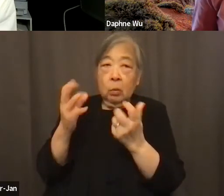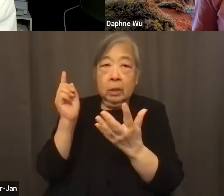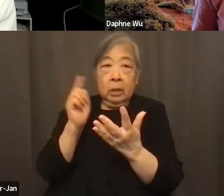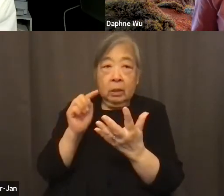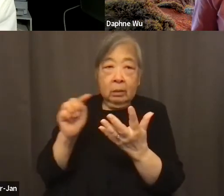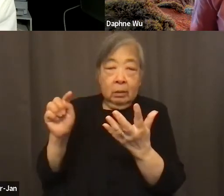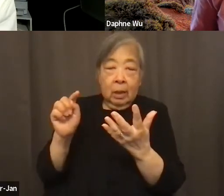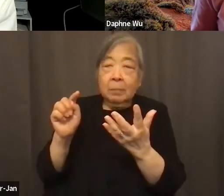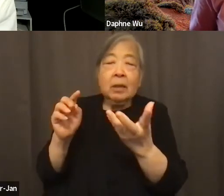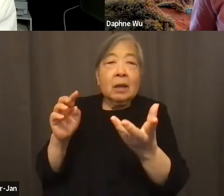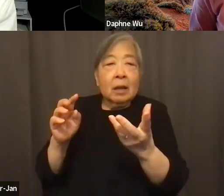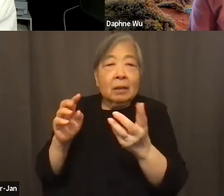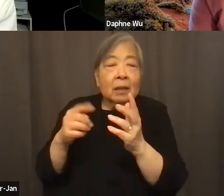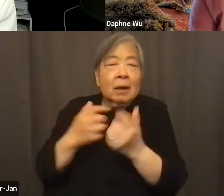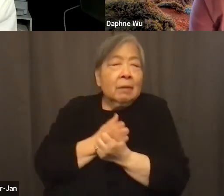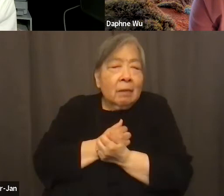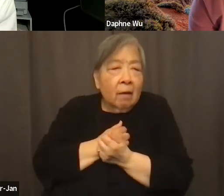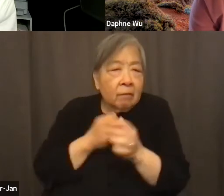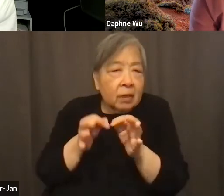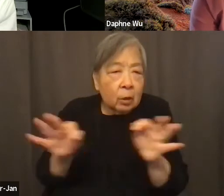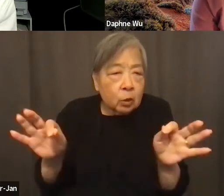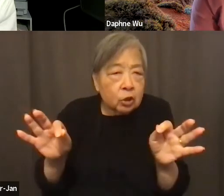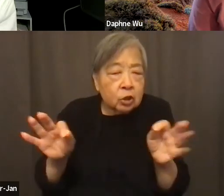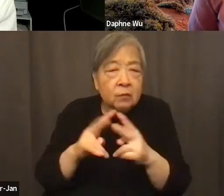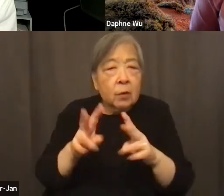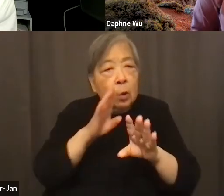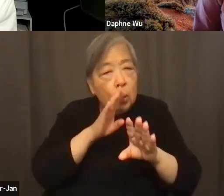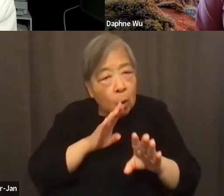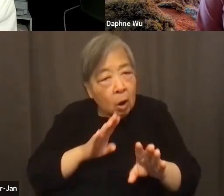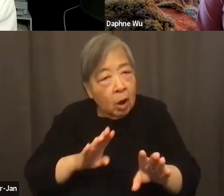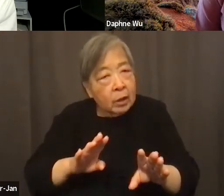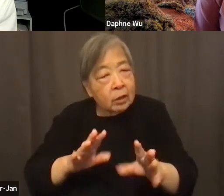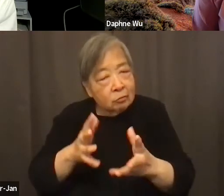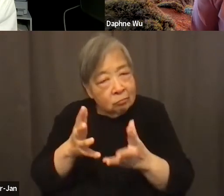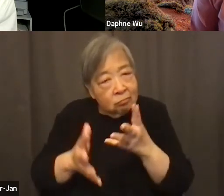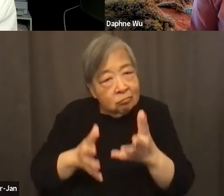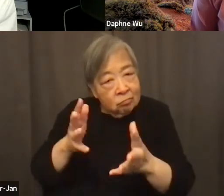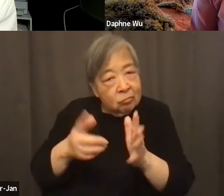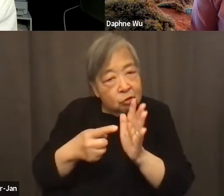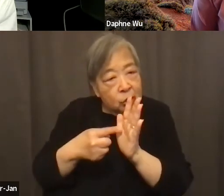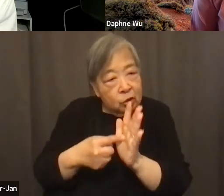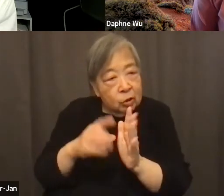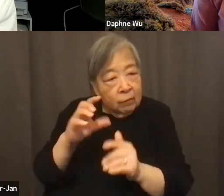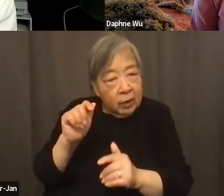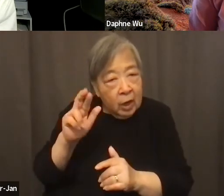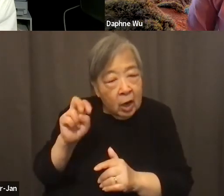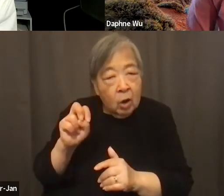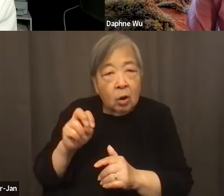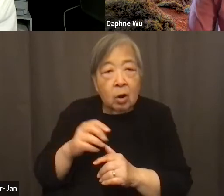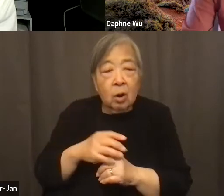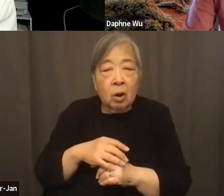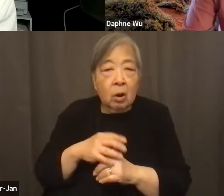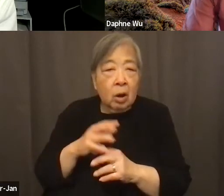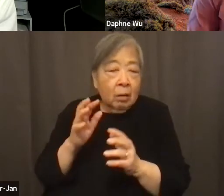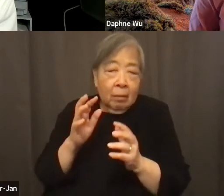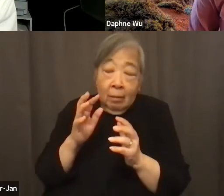symbolizes a love language. It's, it's a very quiet gesture of care, it can, you know, speak so many,